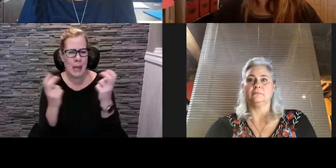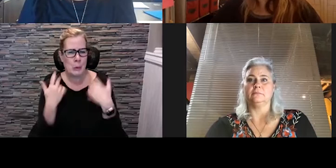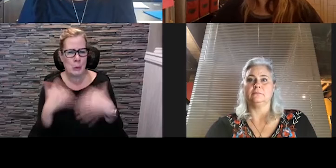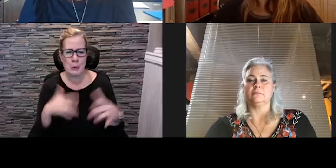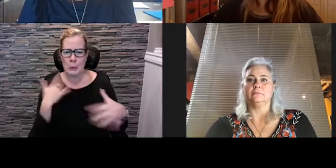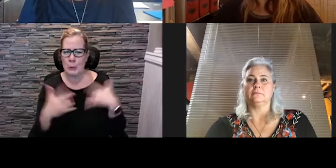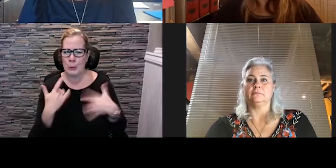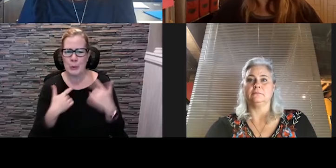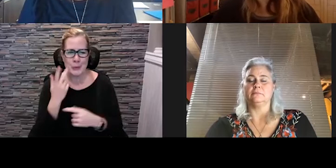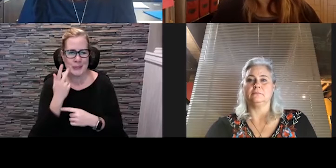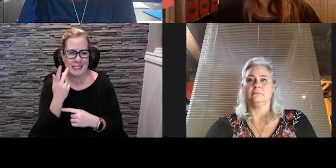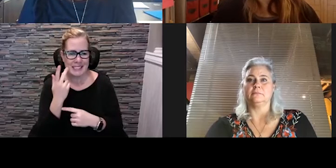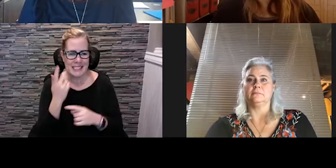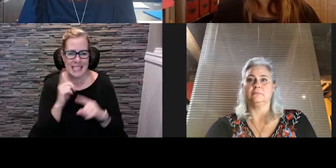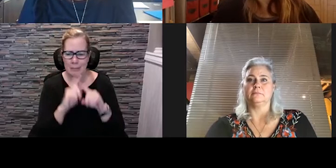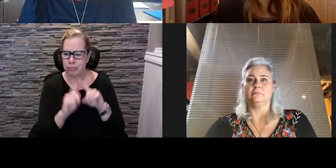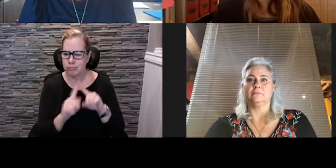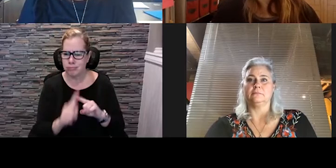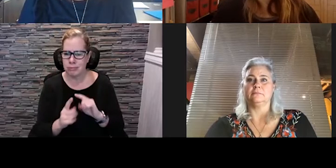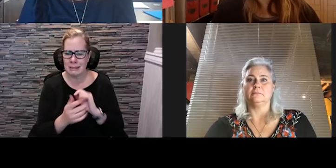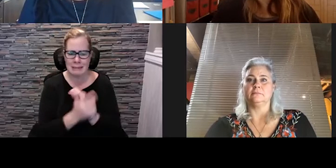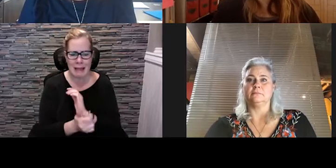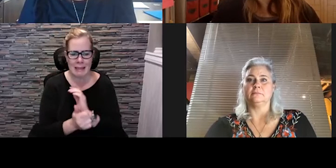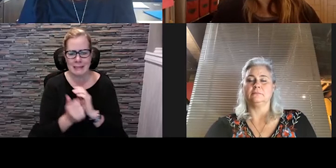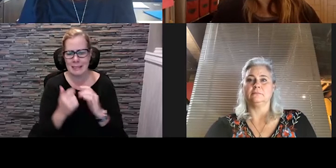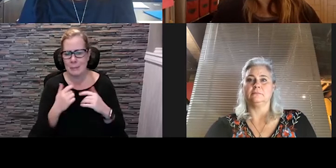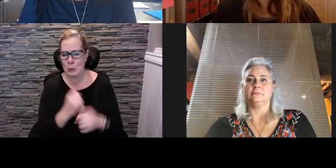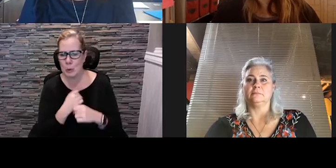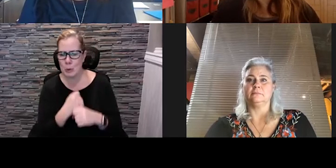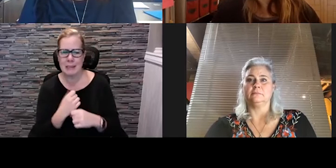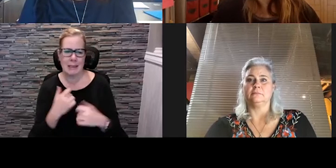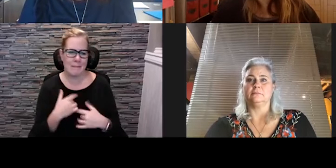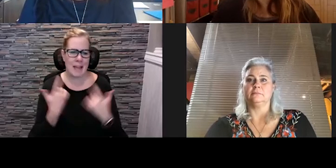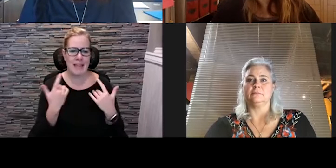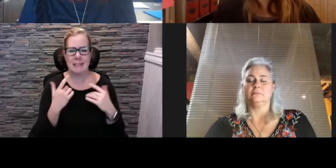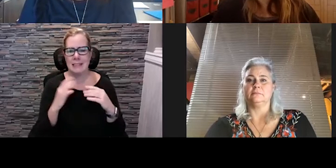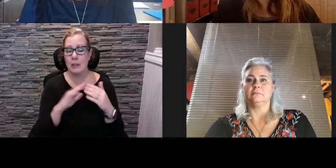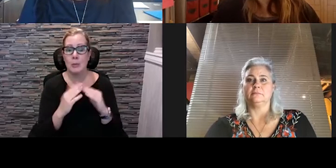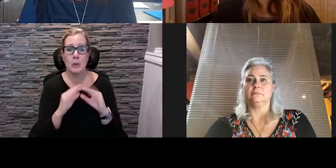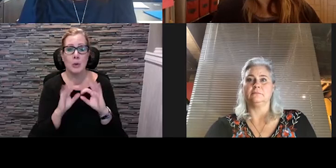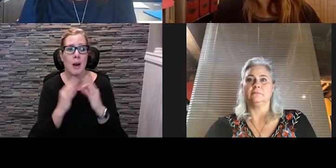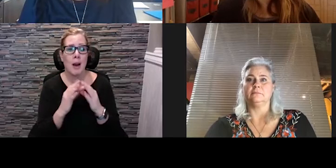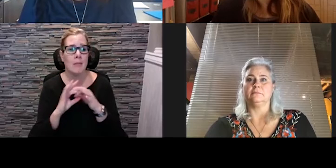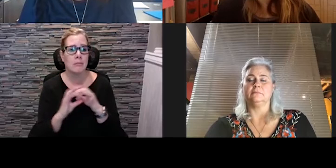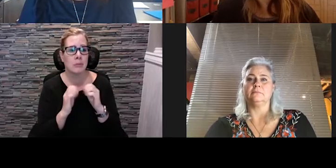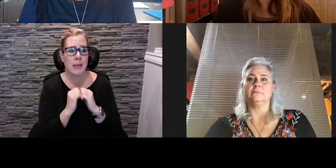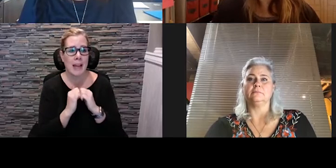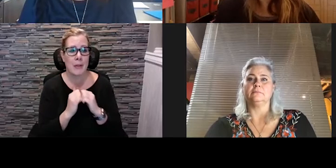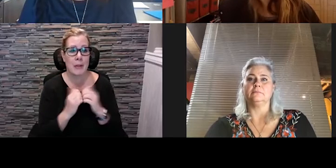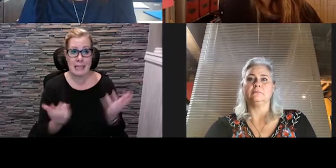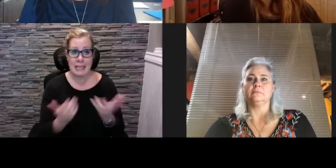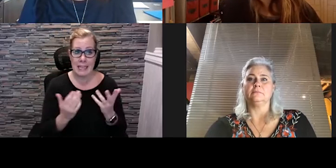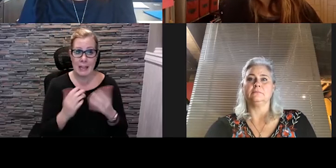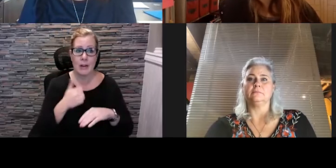exciting to see so many talent in event producing and community organizations and just to share we are based here in